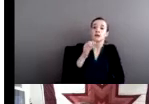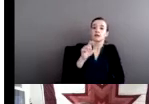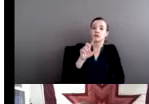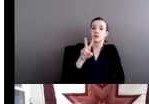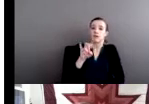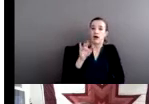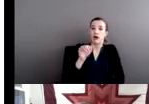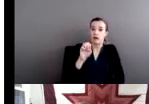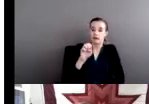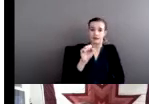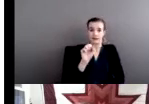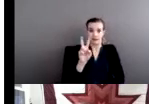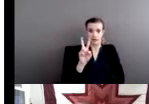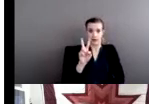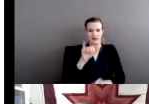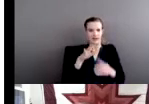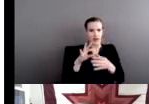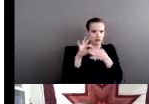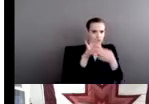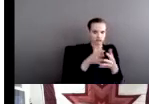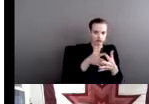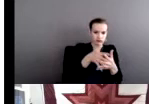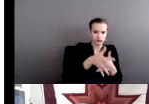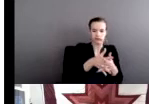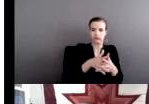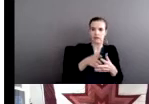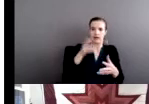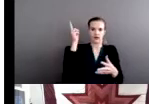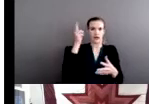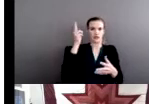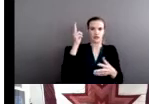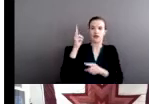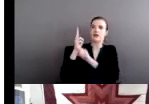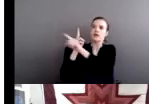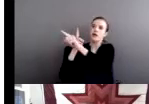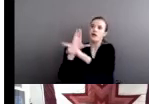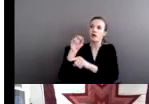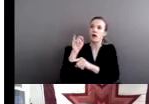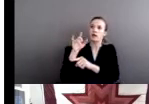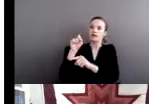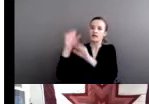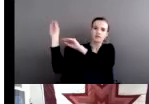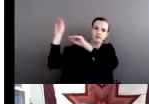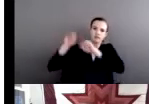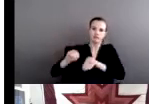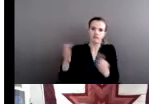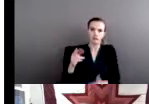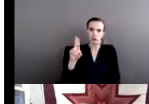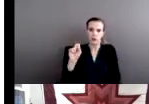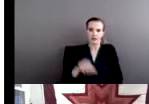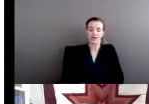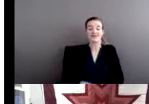colonization of the United States. Now, Columbus is an interesting character.